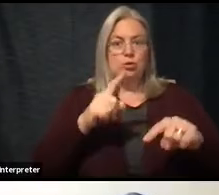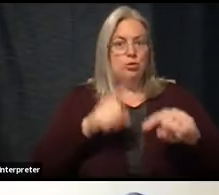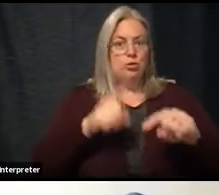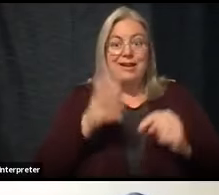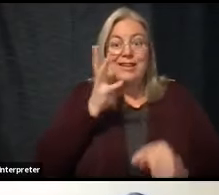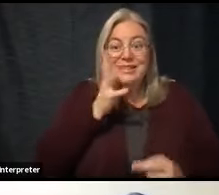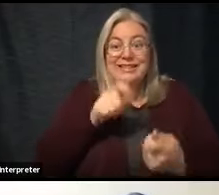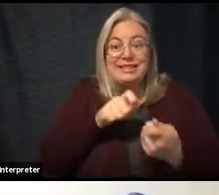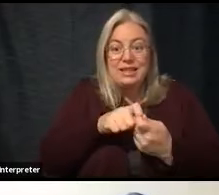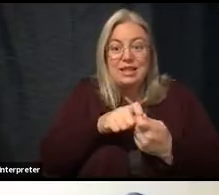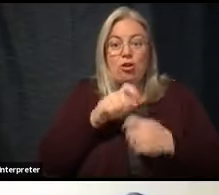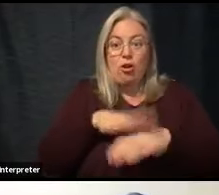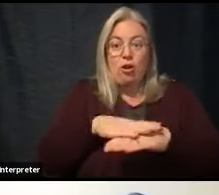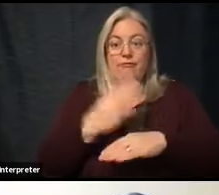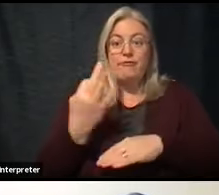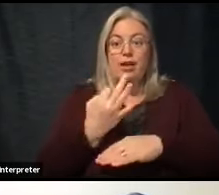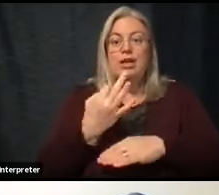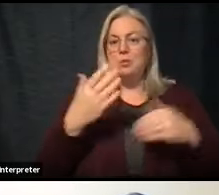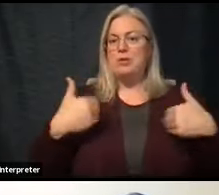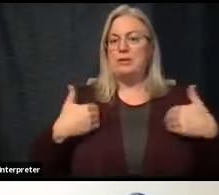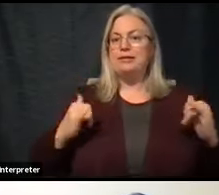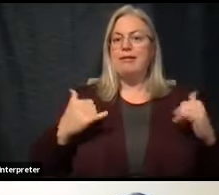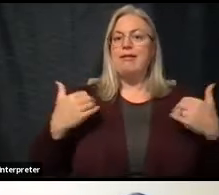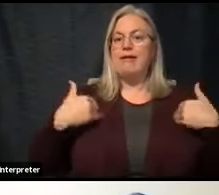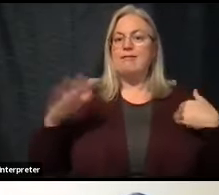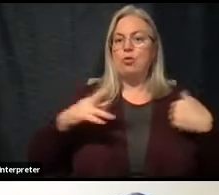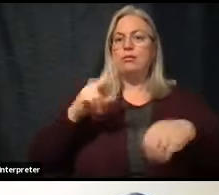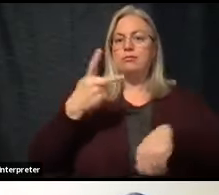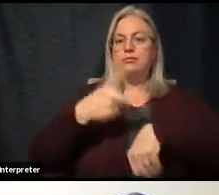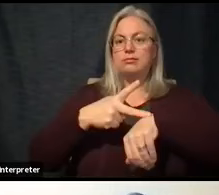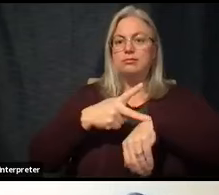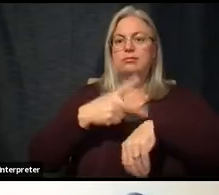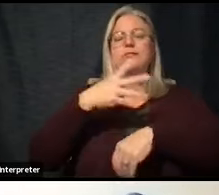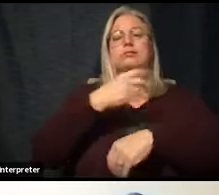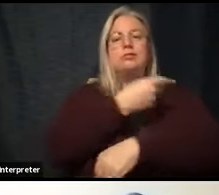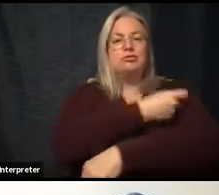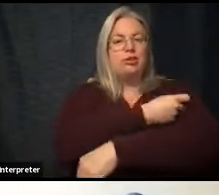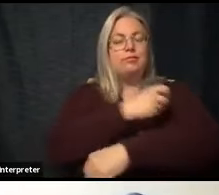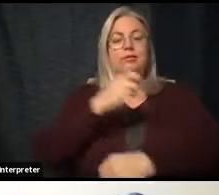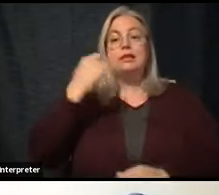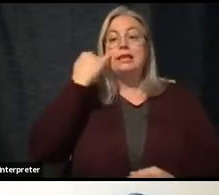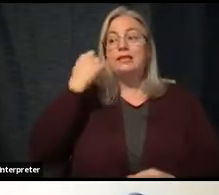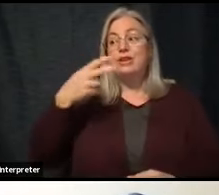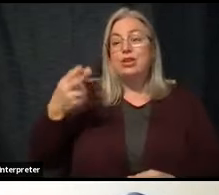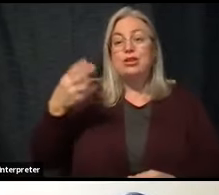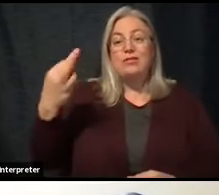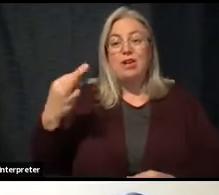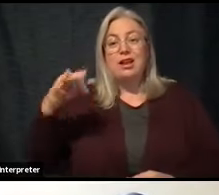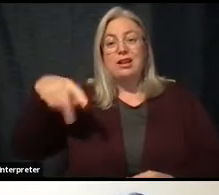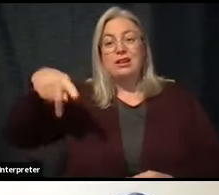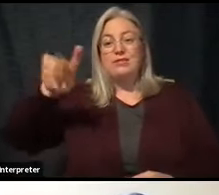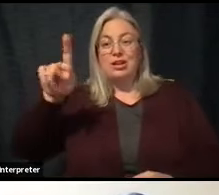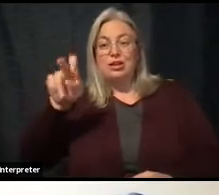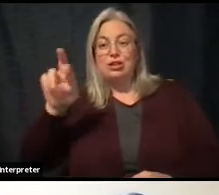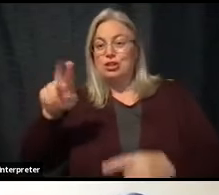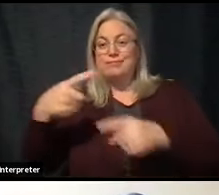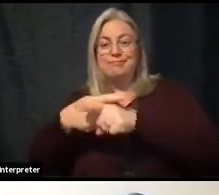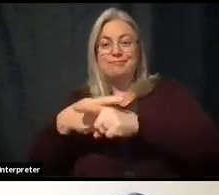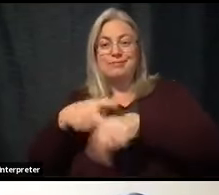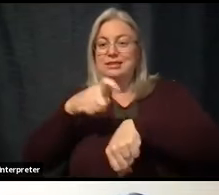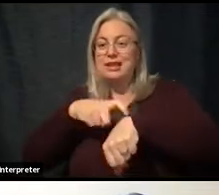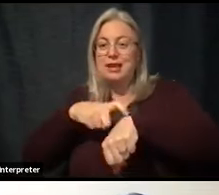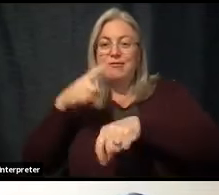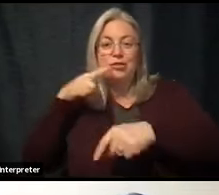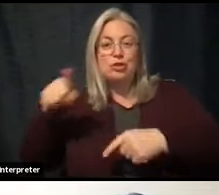Friday, to be clear. And definitely for Pfizer, if you can't get it this Thursday or Friday, we'll have additional opportunities available to you.